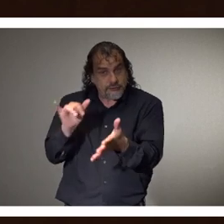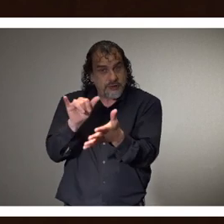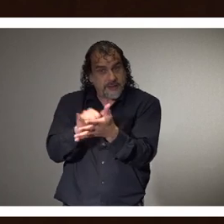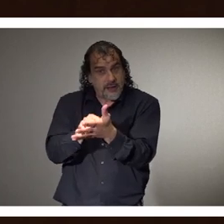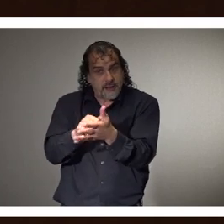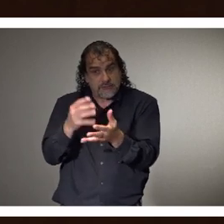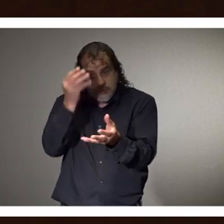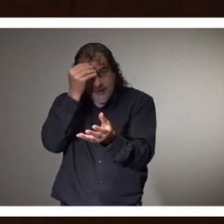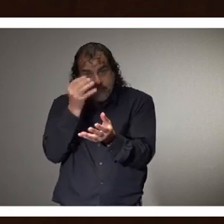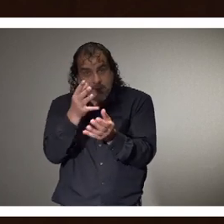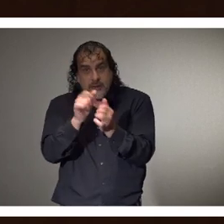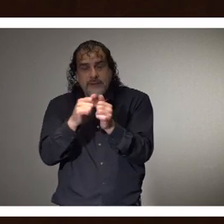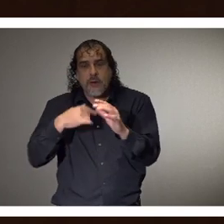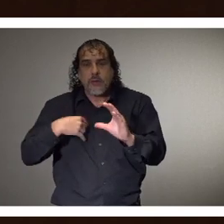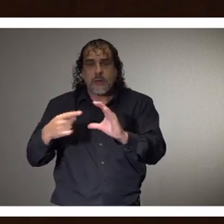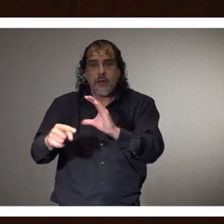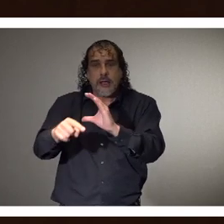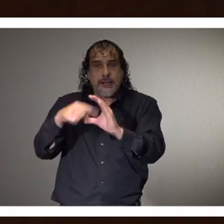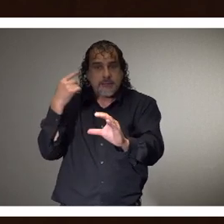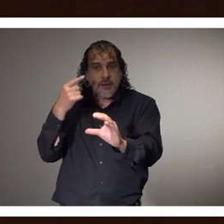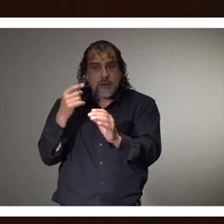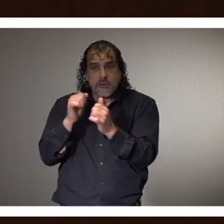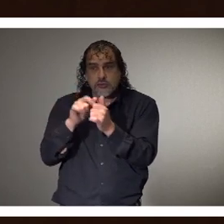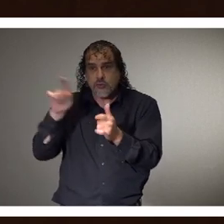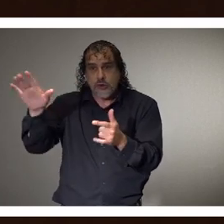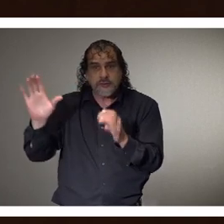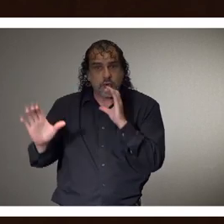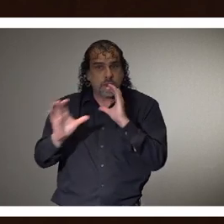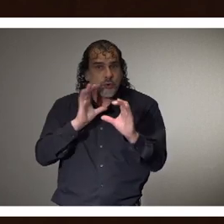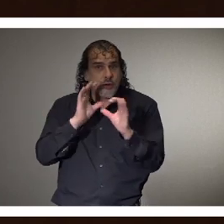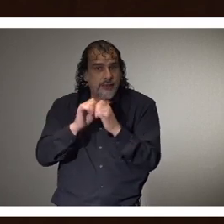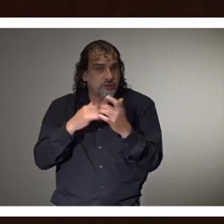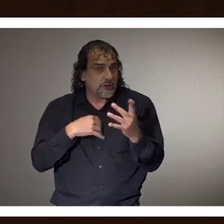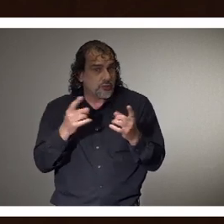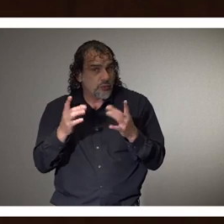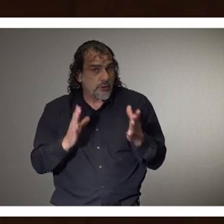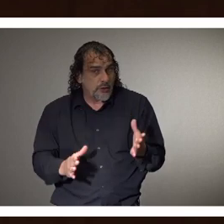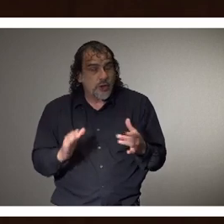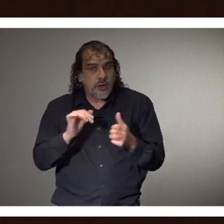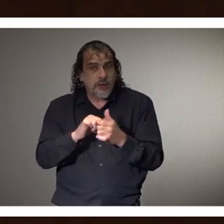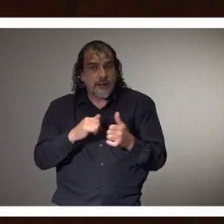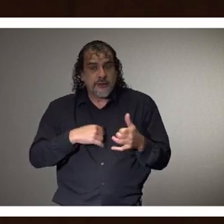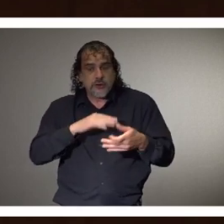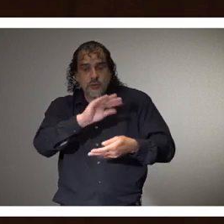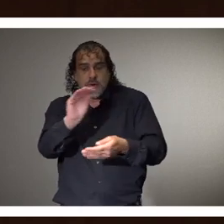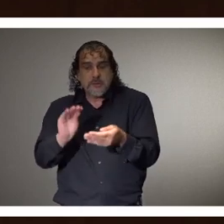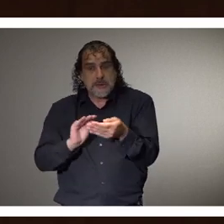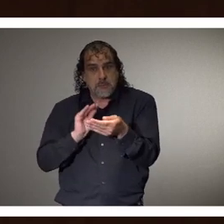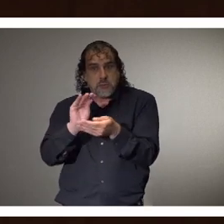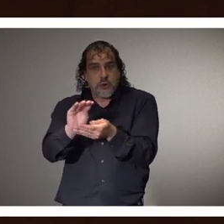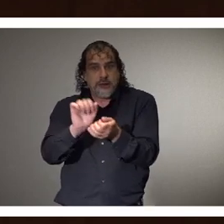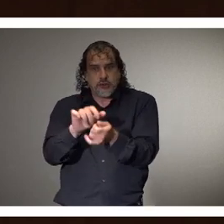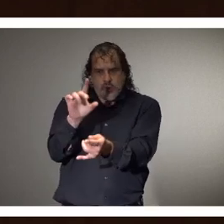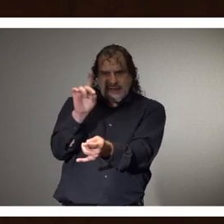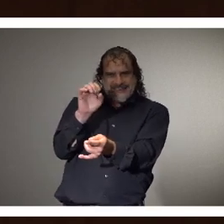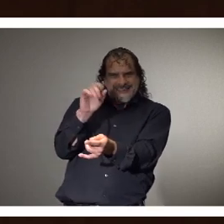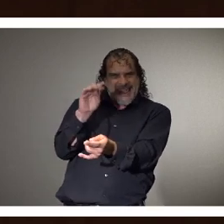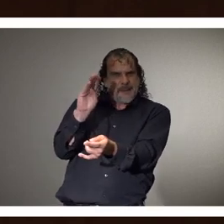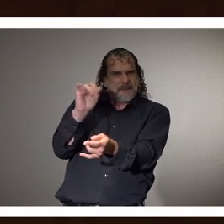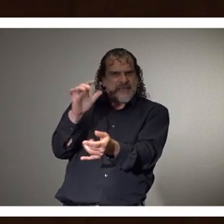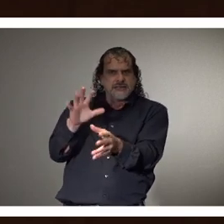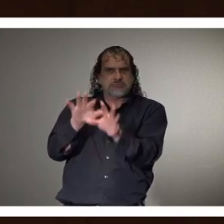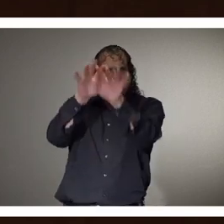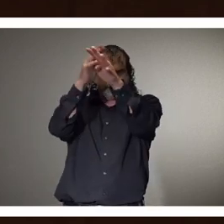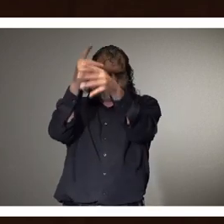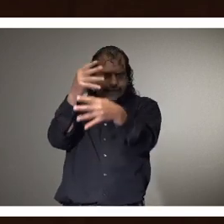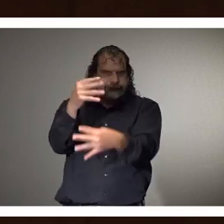entered. An email will be sent to my communications director. You'll be entered into a, basically into a, um, to a database. And in